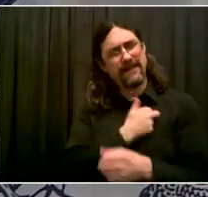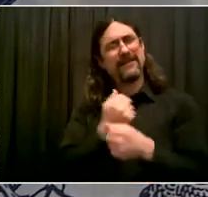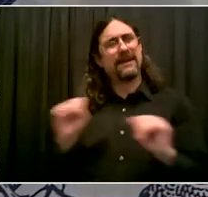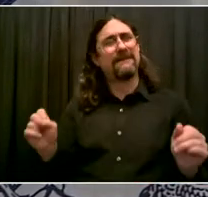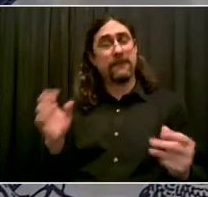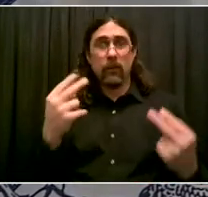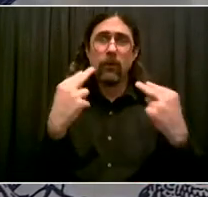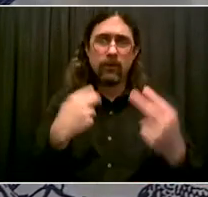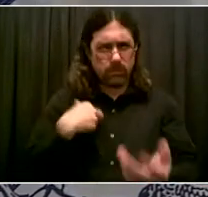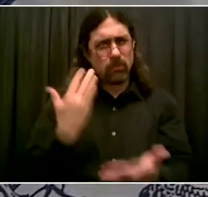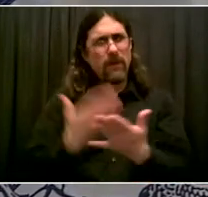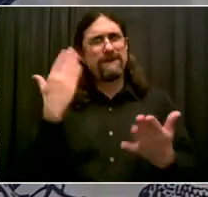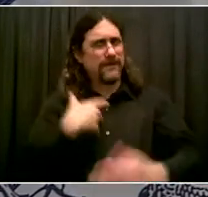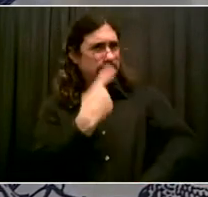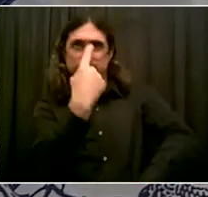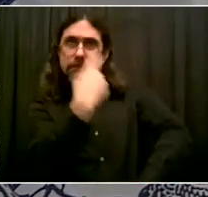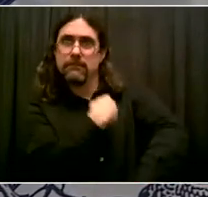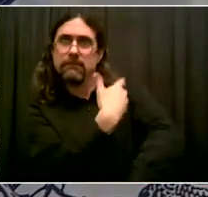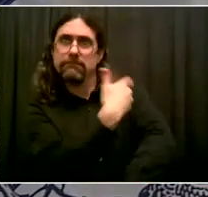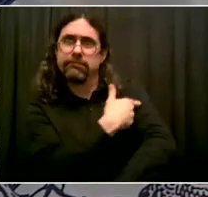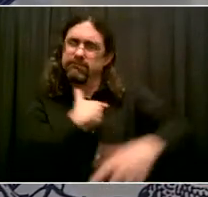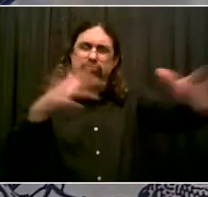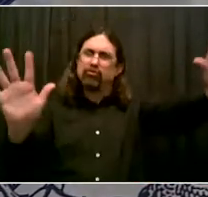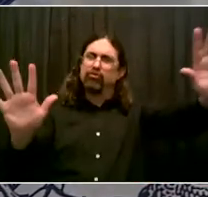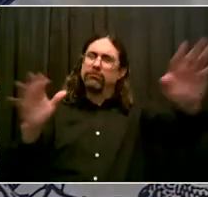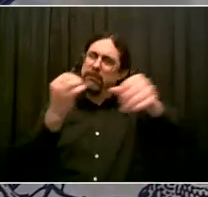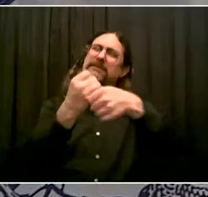Katz in first because he hasn't had a chance yet. Dr. Katz.